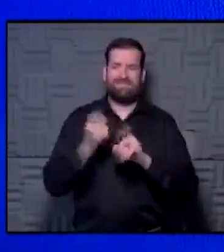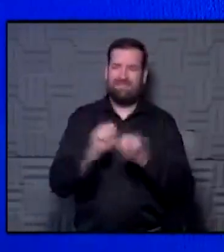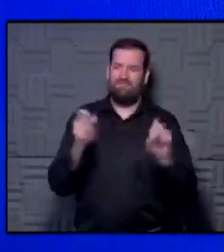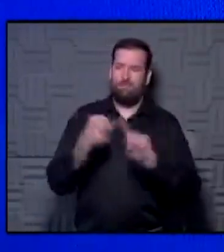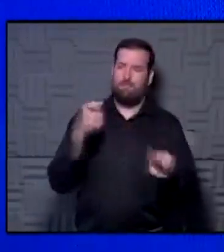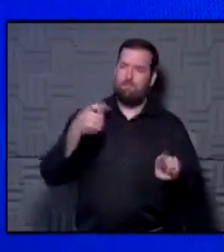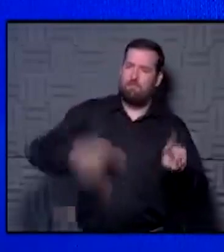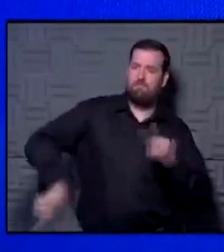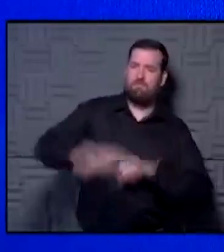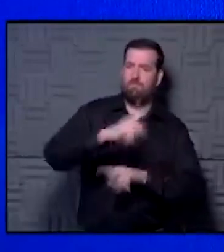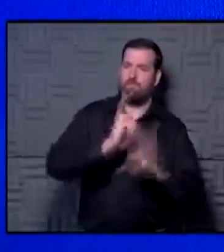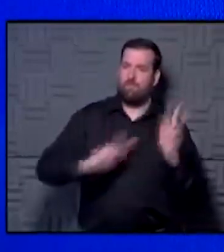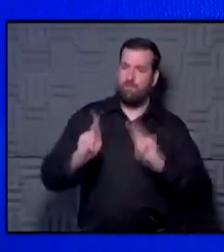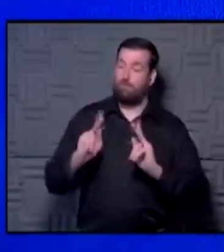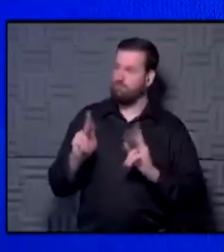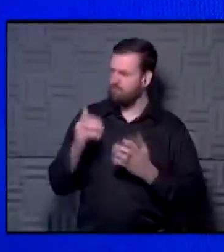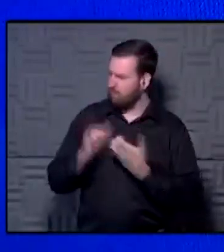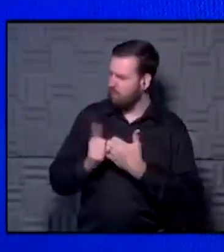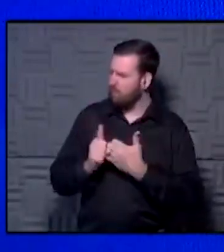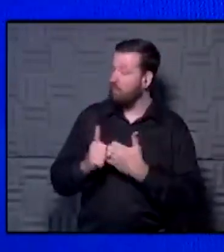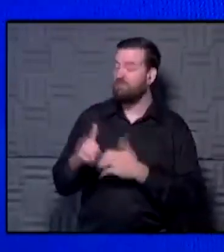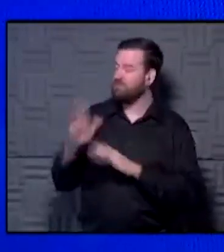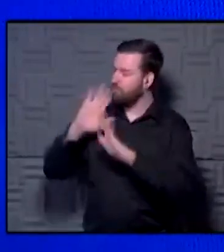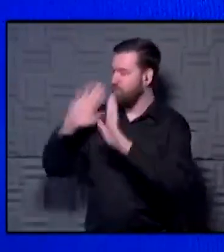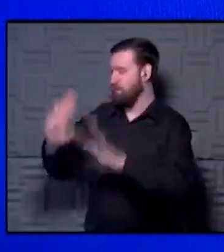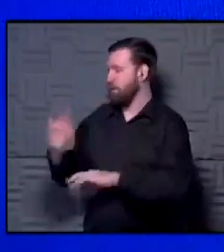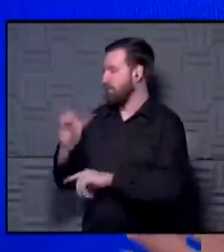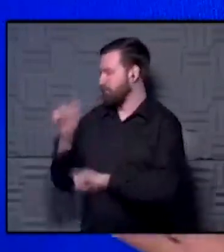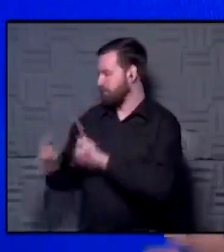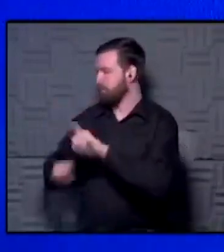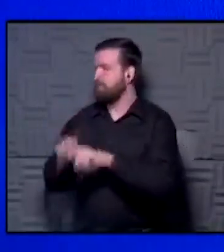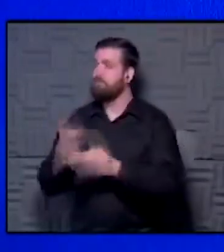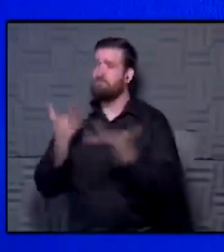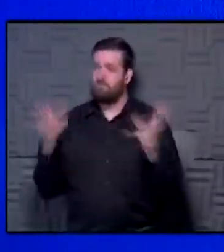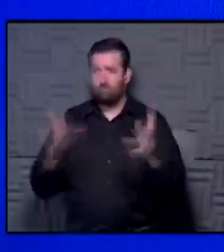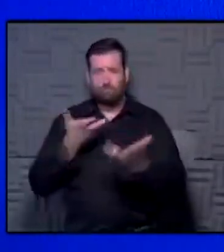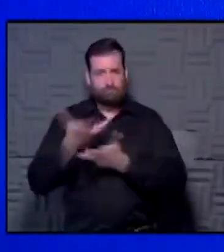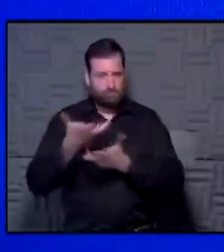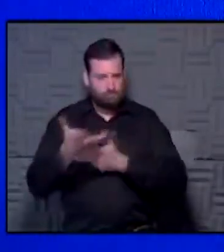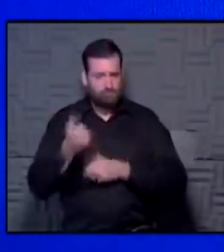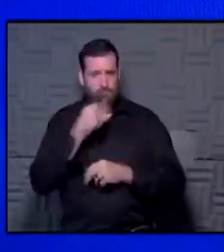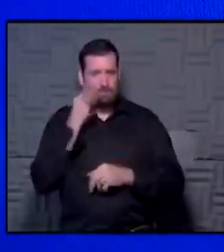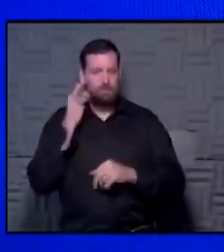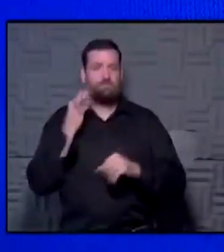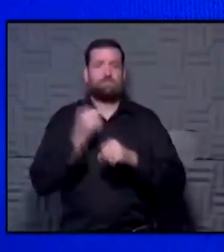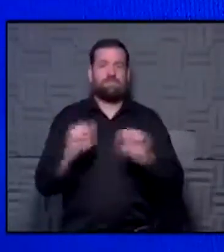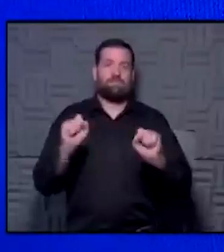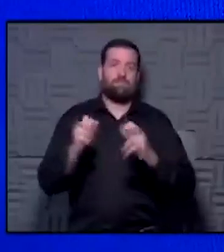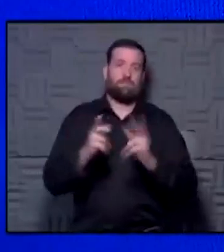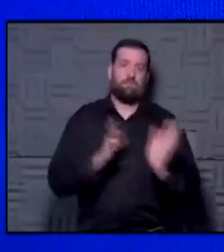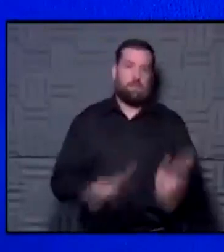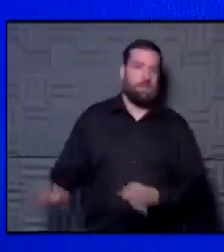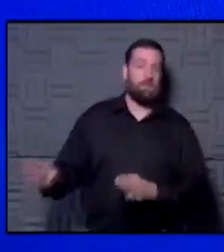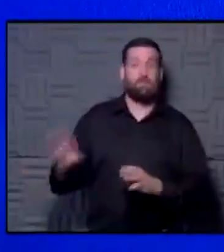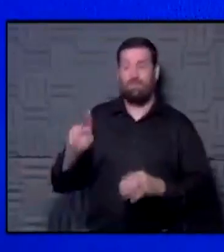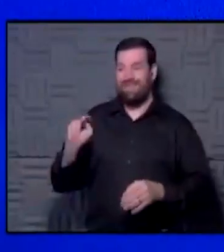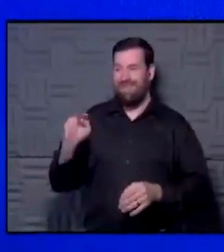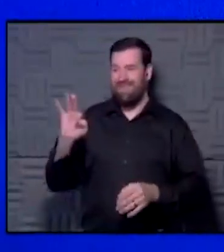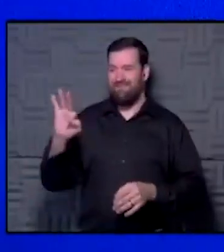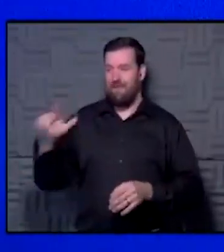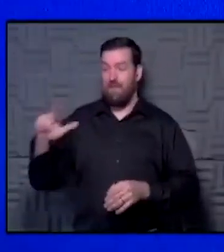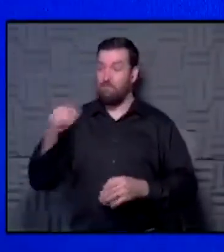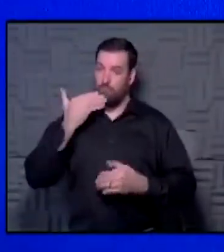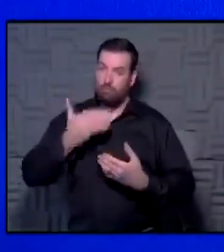around him? Yeah. Oh, that's a great question, Hawk. So we've worked a little with the Chiefs on their safety plan. Really, the NFL has done a good job. We're trying to put that together.